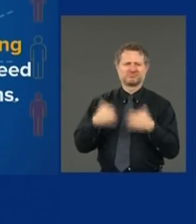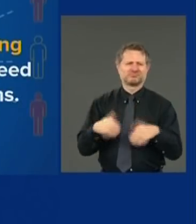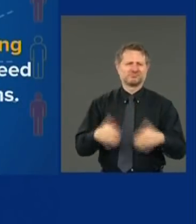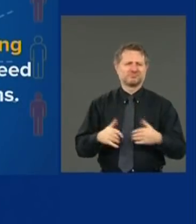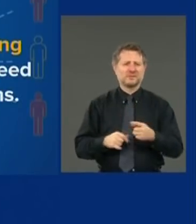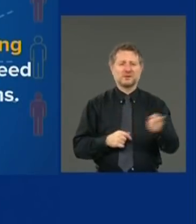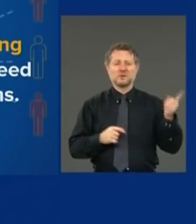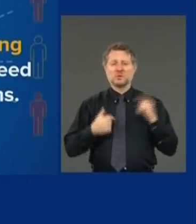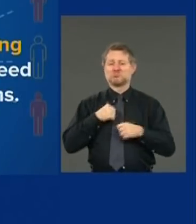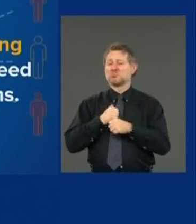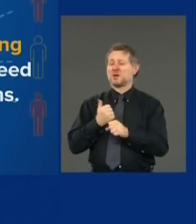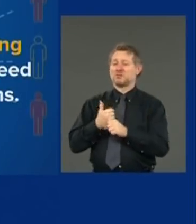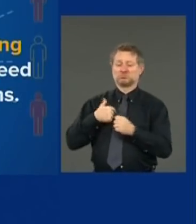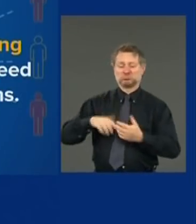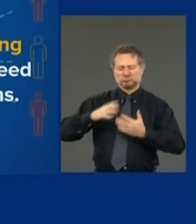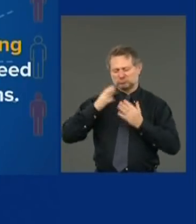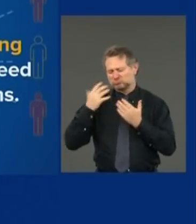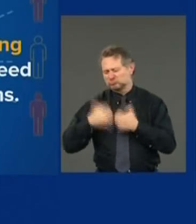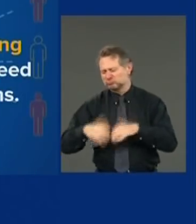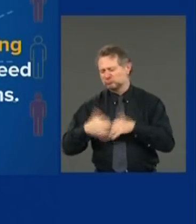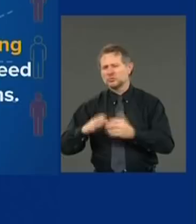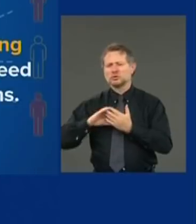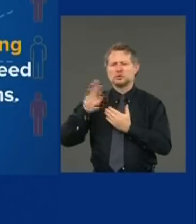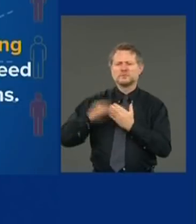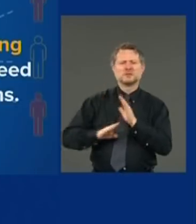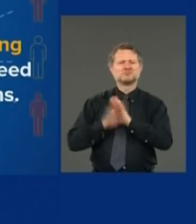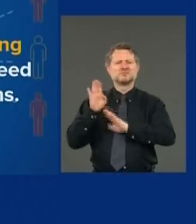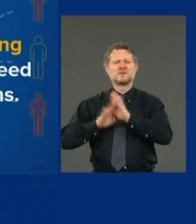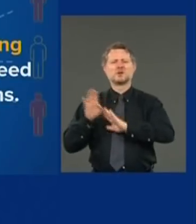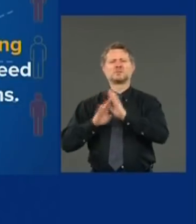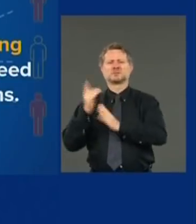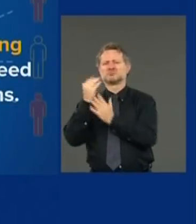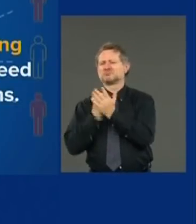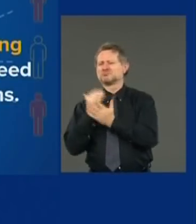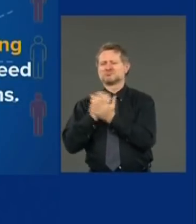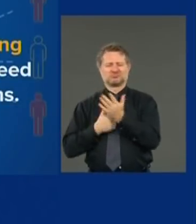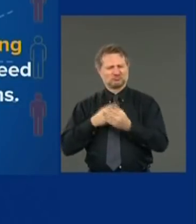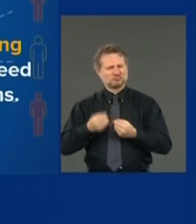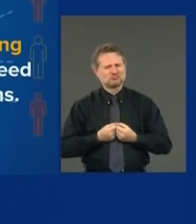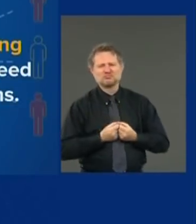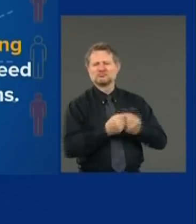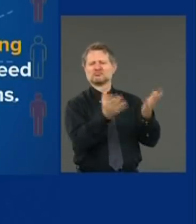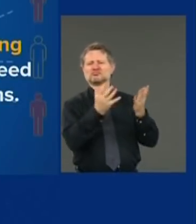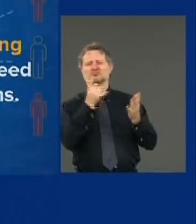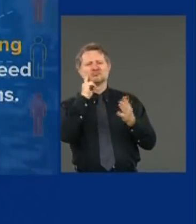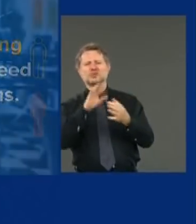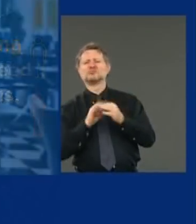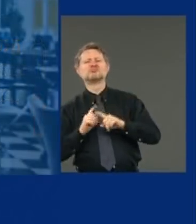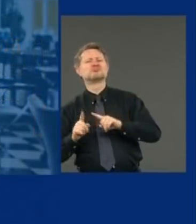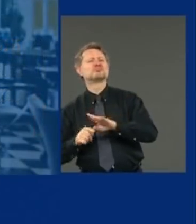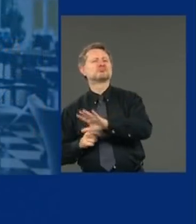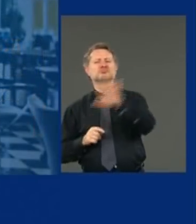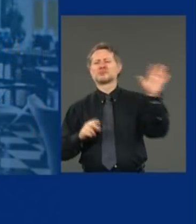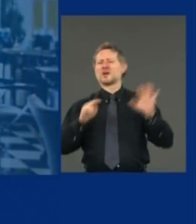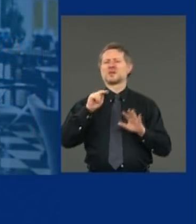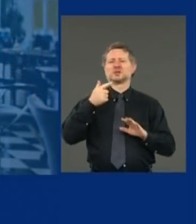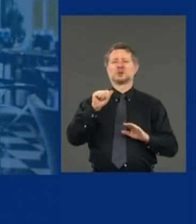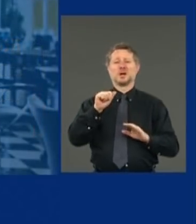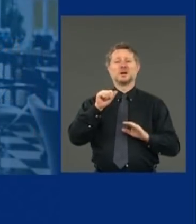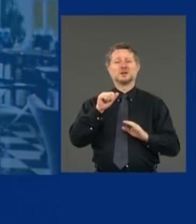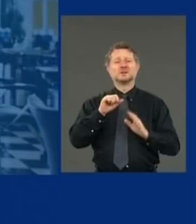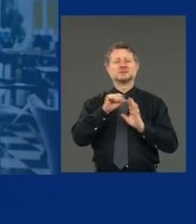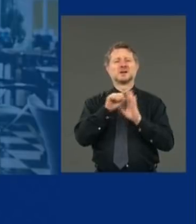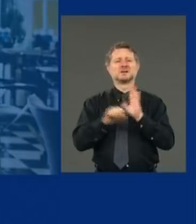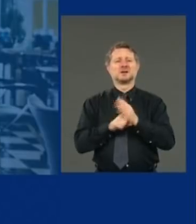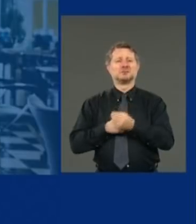curriculum and training and protocols. So we're going to work with the NGA and make that available to any state that wants to use